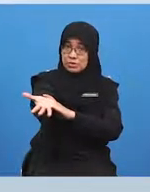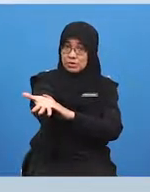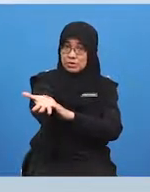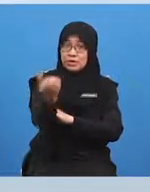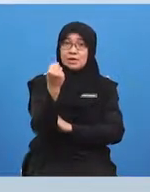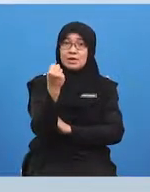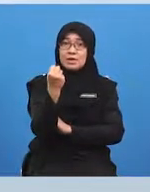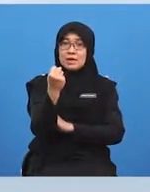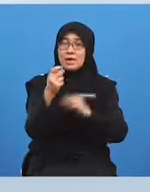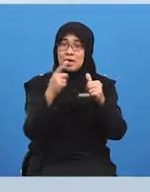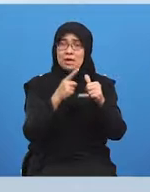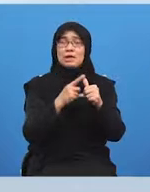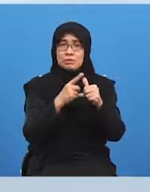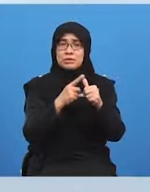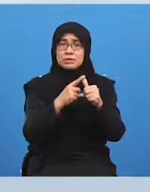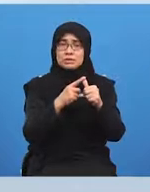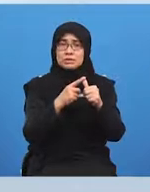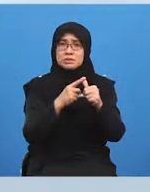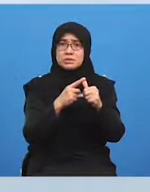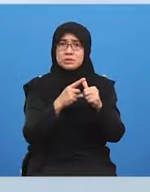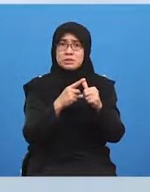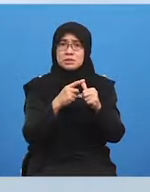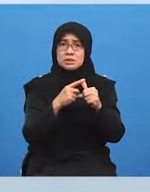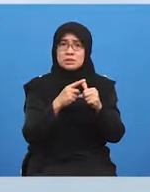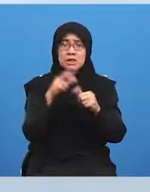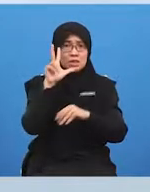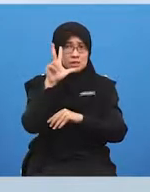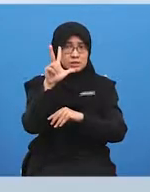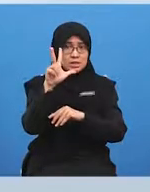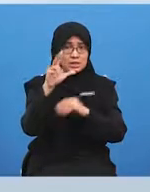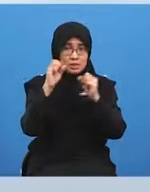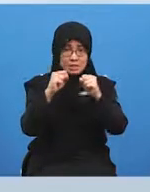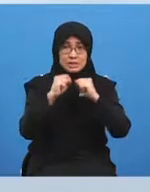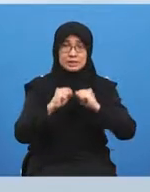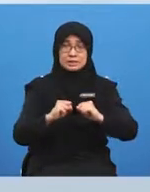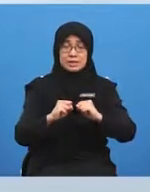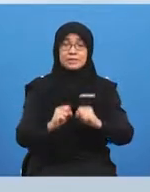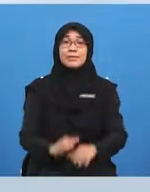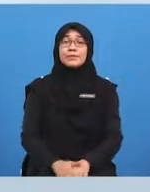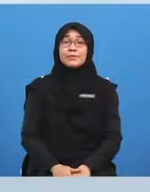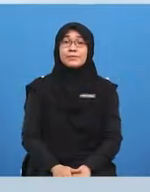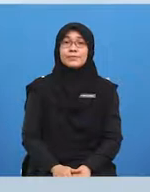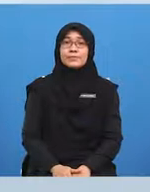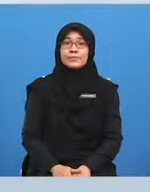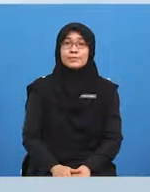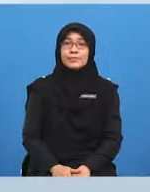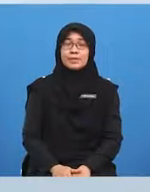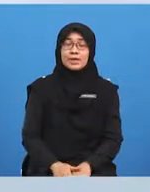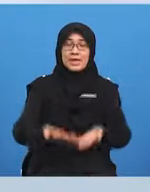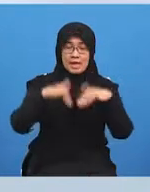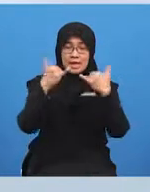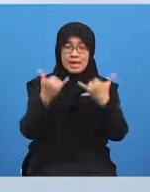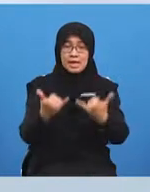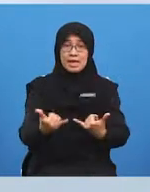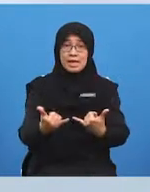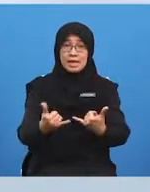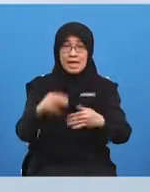our nest but first we need to do three squats all right so shall we have a quick practice i